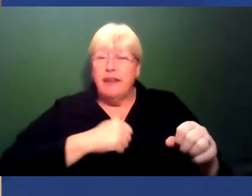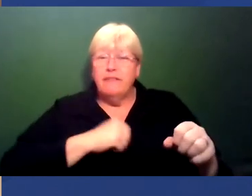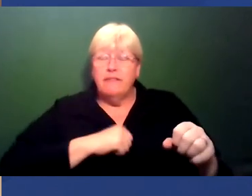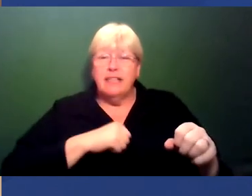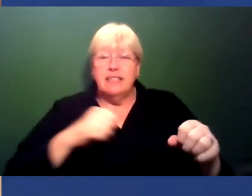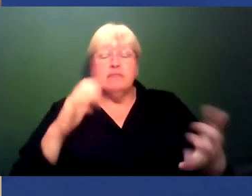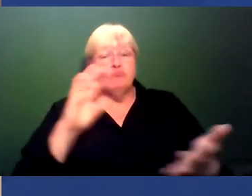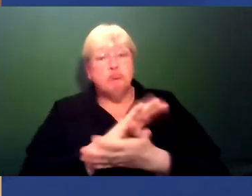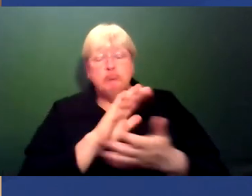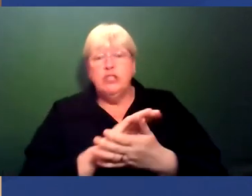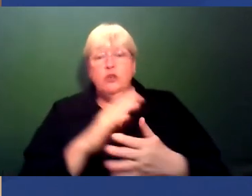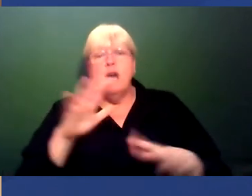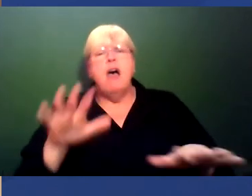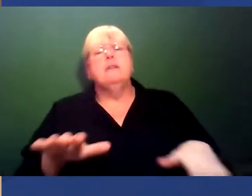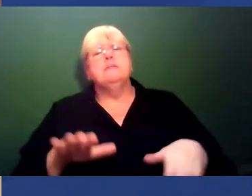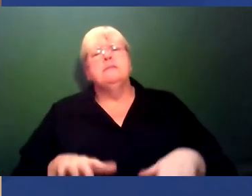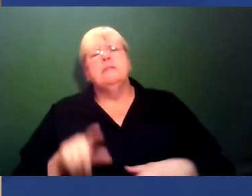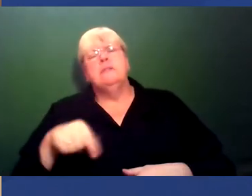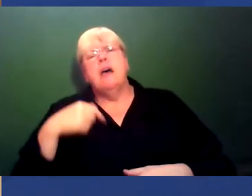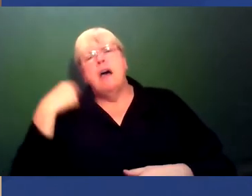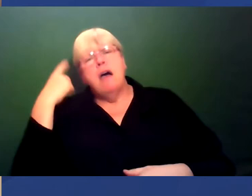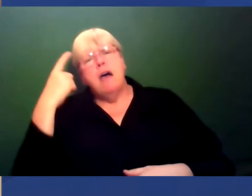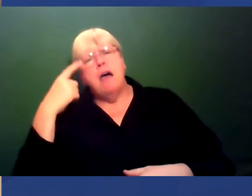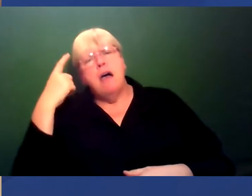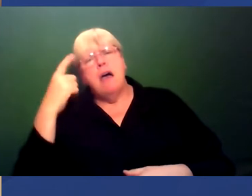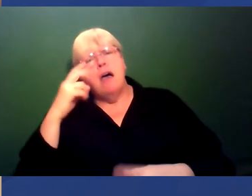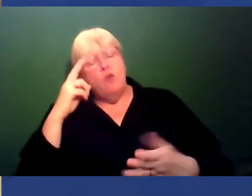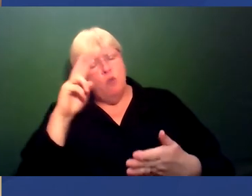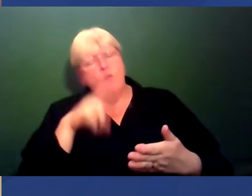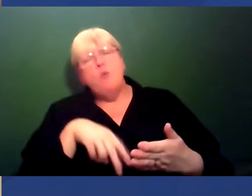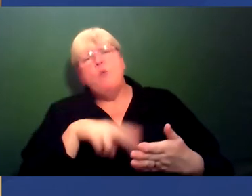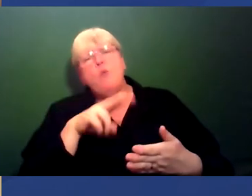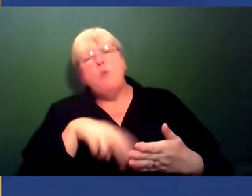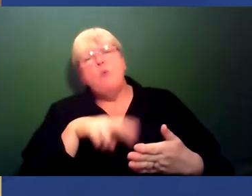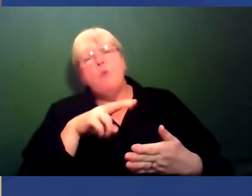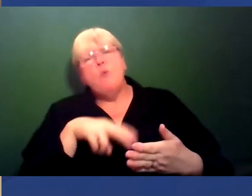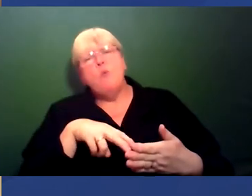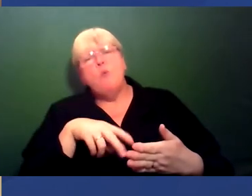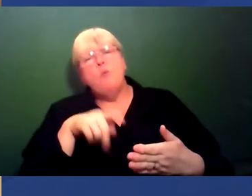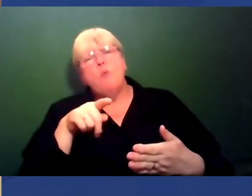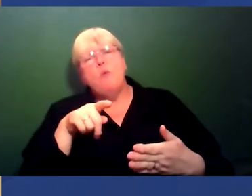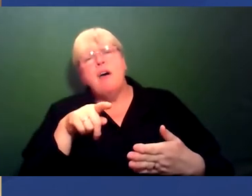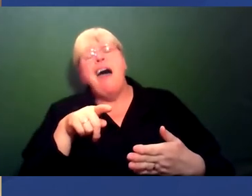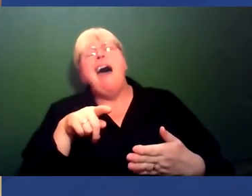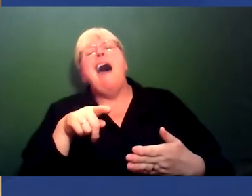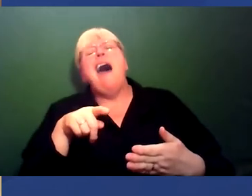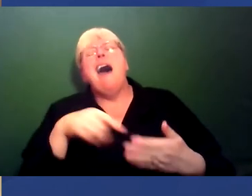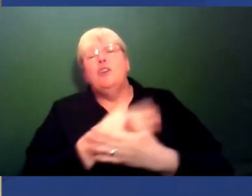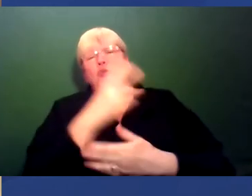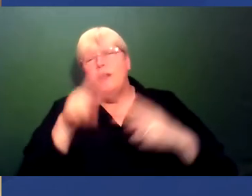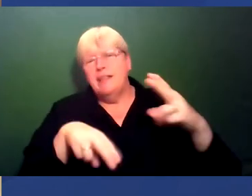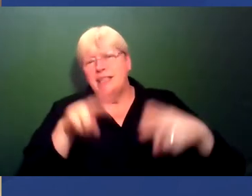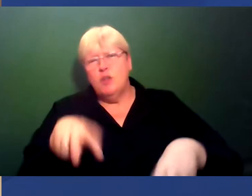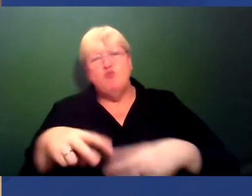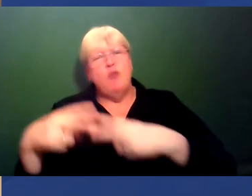to kind of just pause, look at the list, you know, and then, and then reassess maybe is a good thing